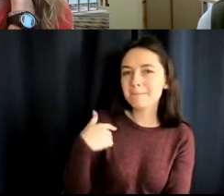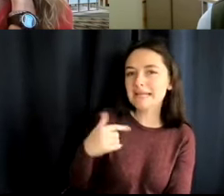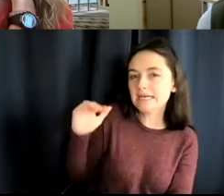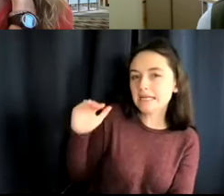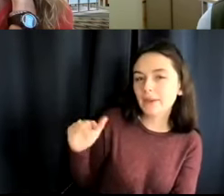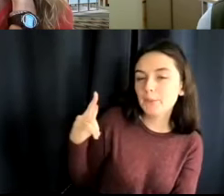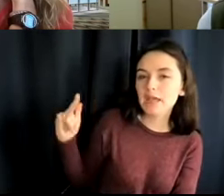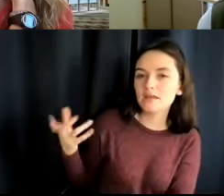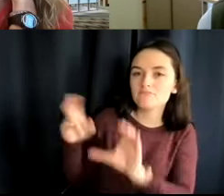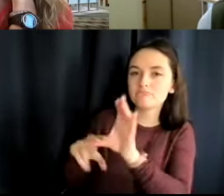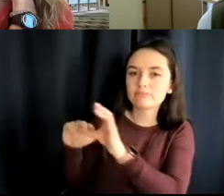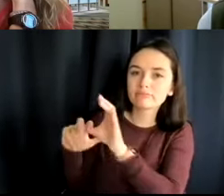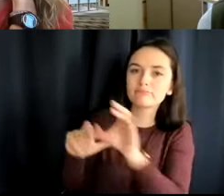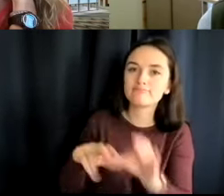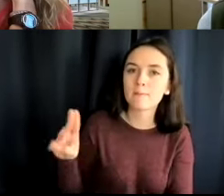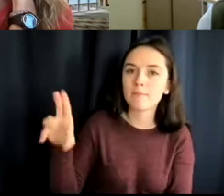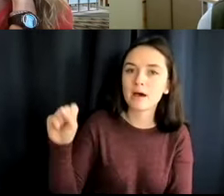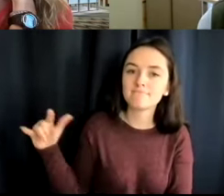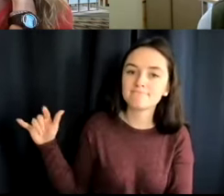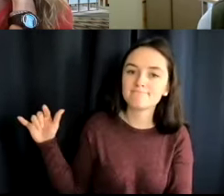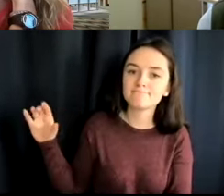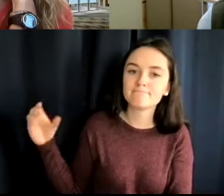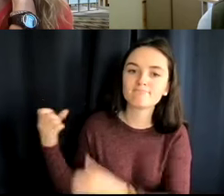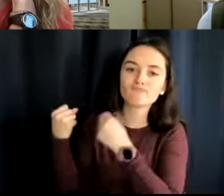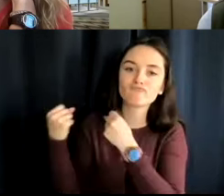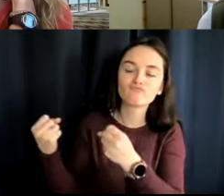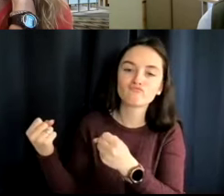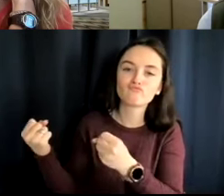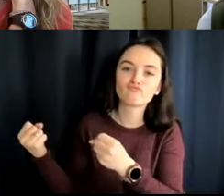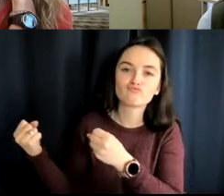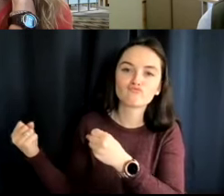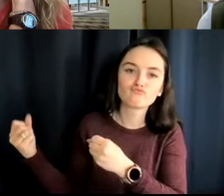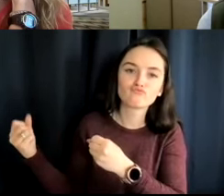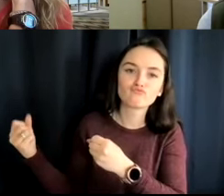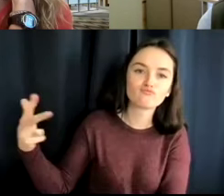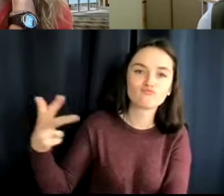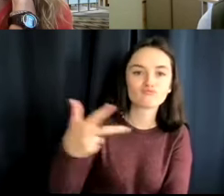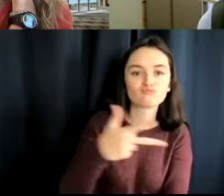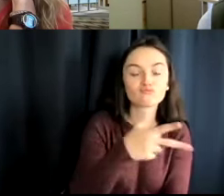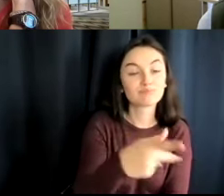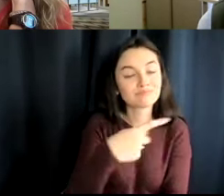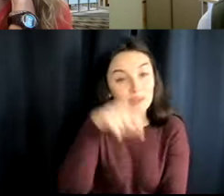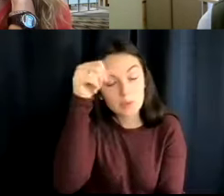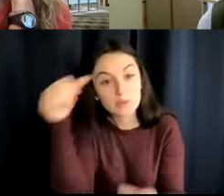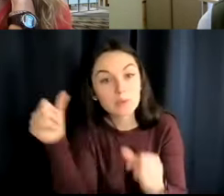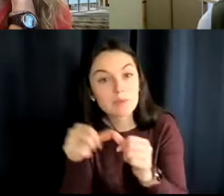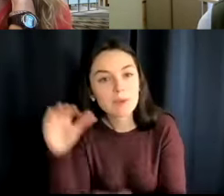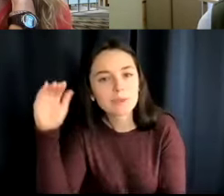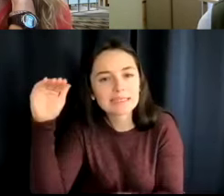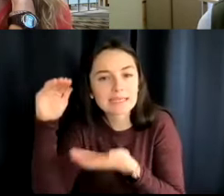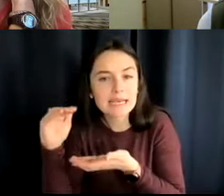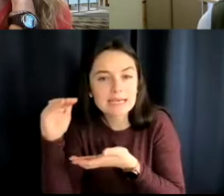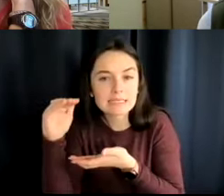How many buses? Yeah. I remember when was a little kid, we ride a bus when there was no